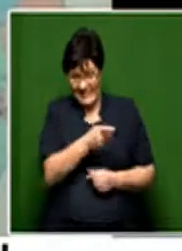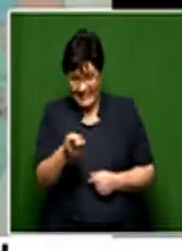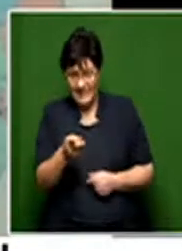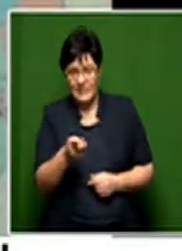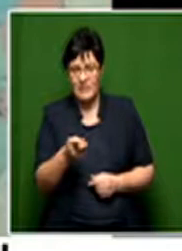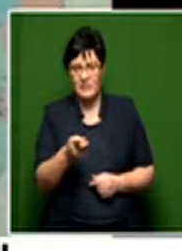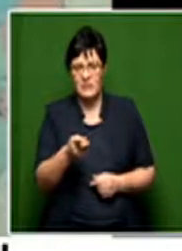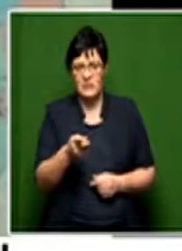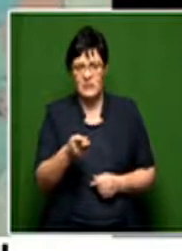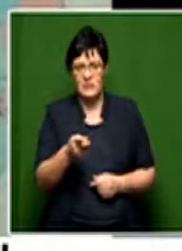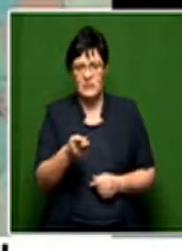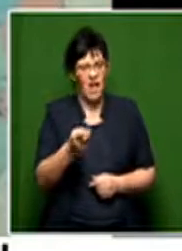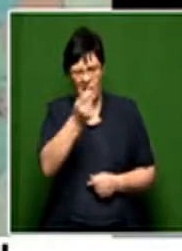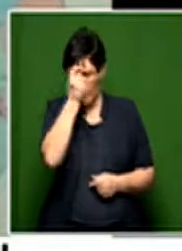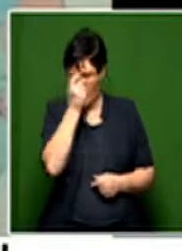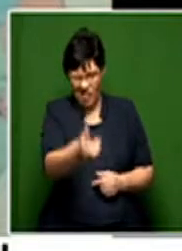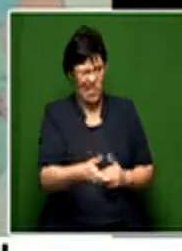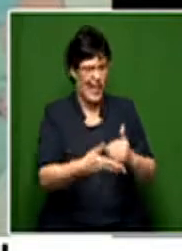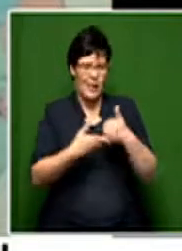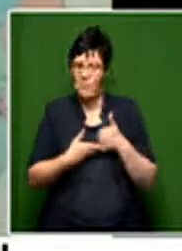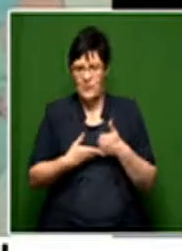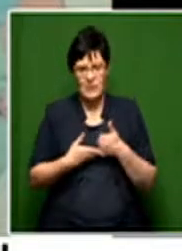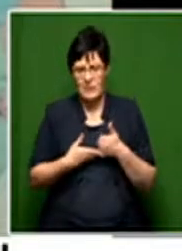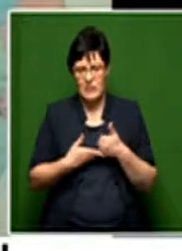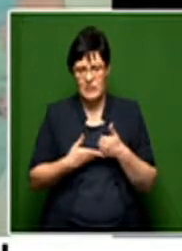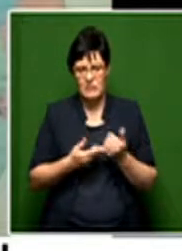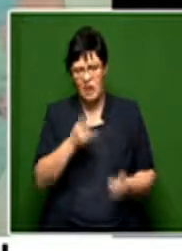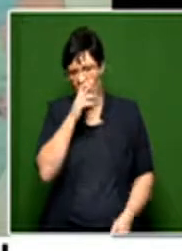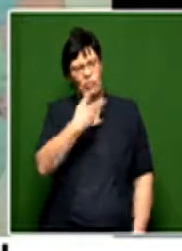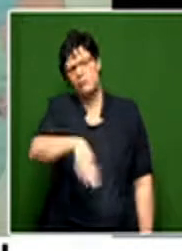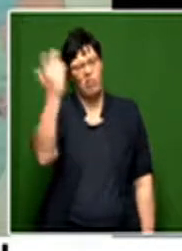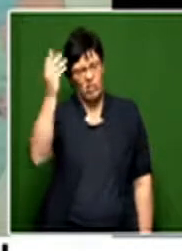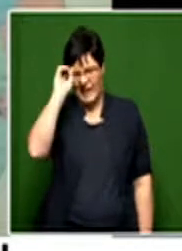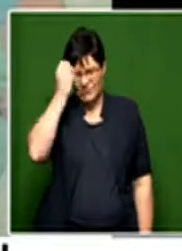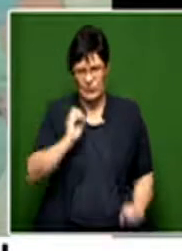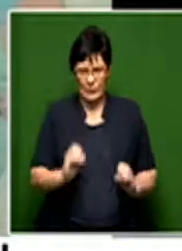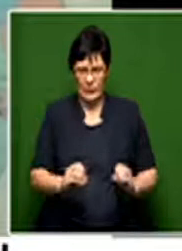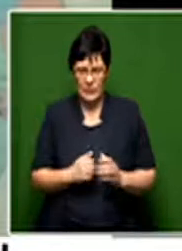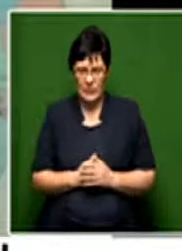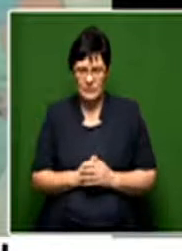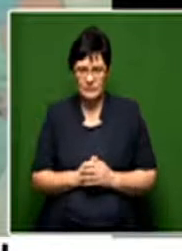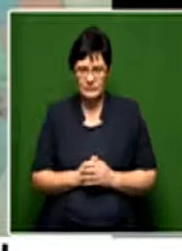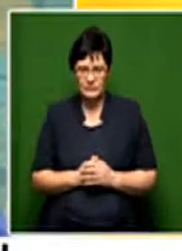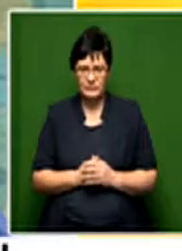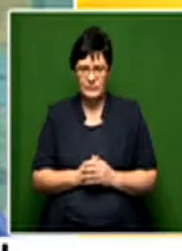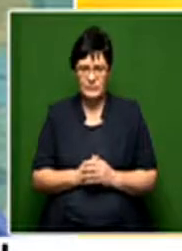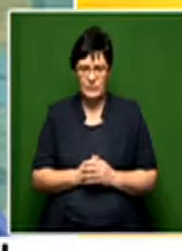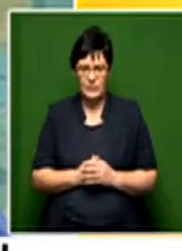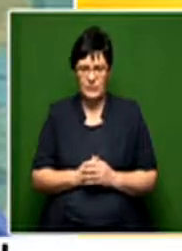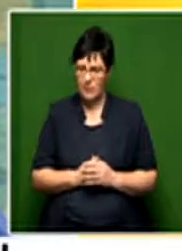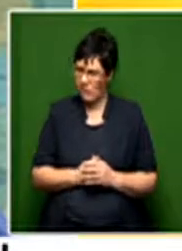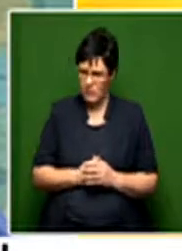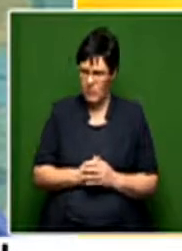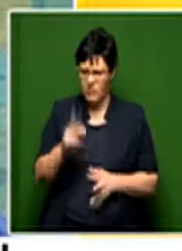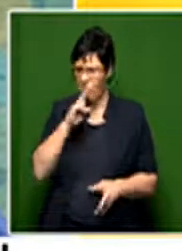been of very, very little assistance, and they seem disinterested, really. You know, this is,